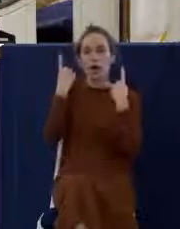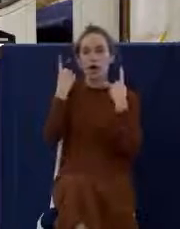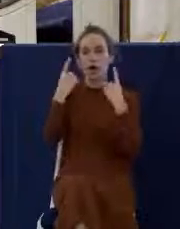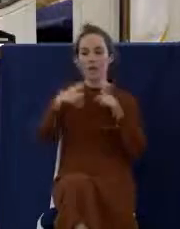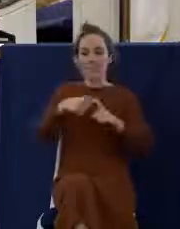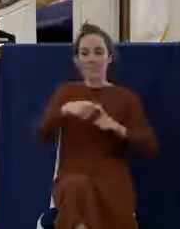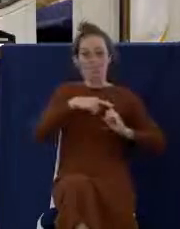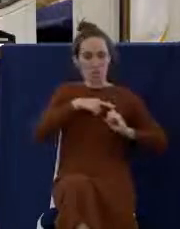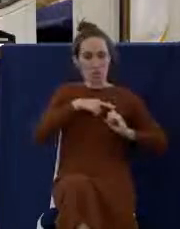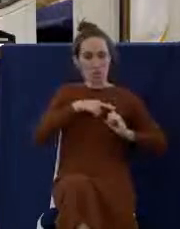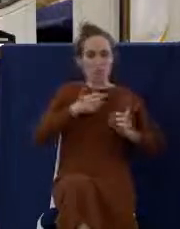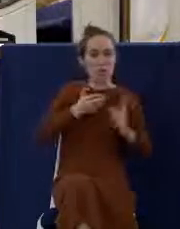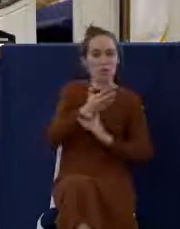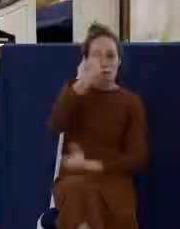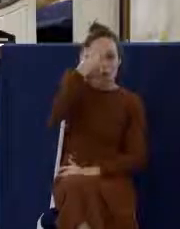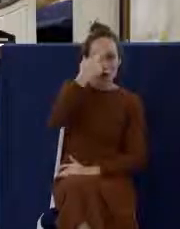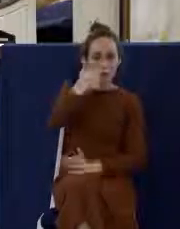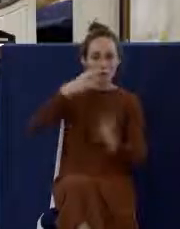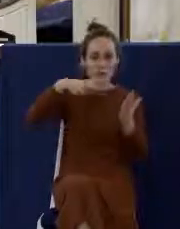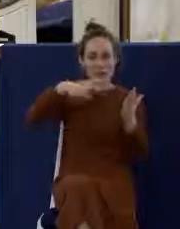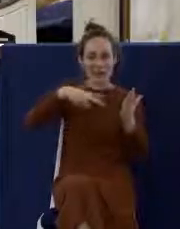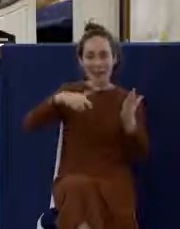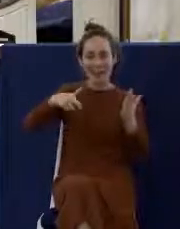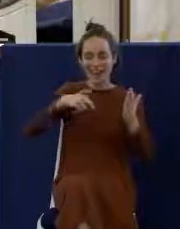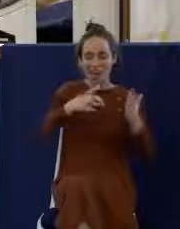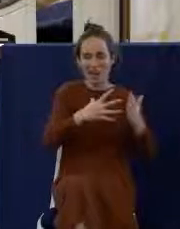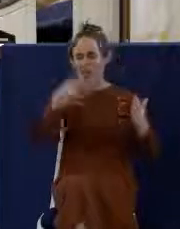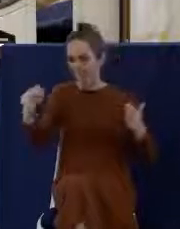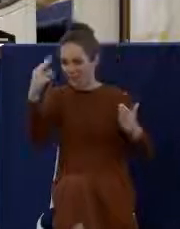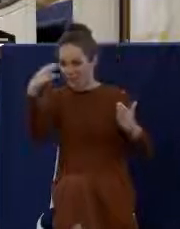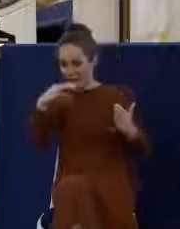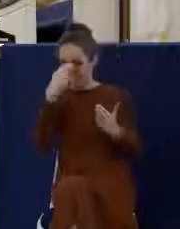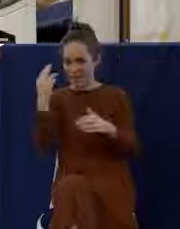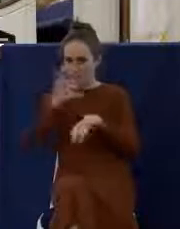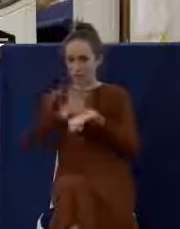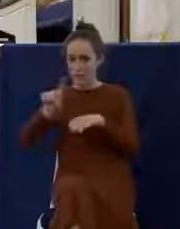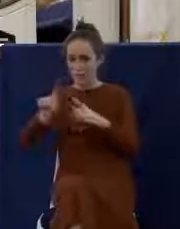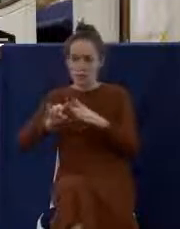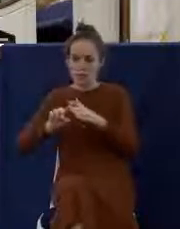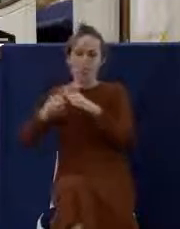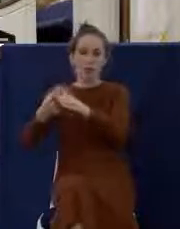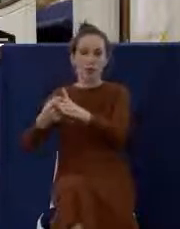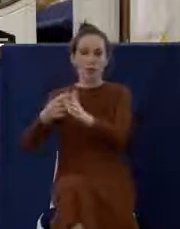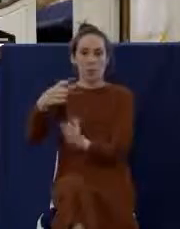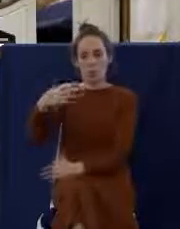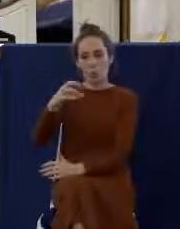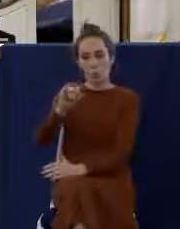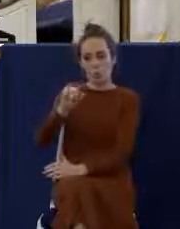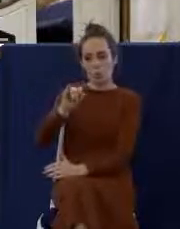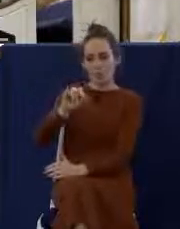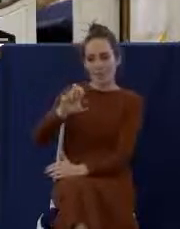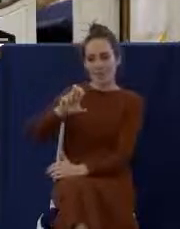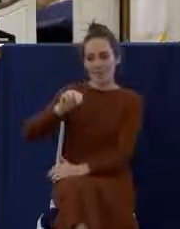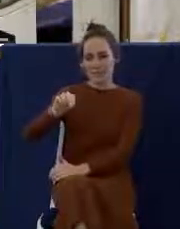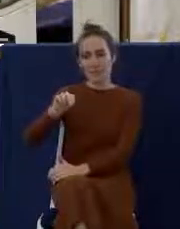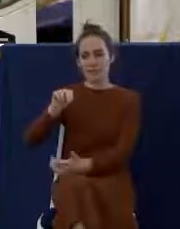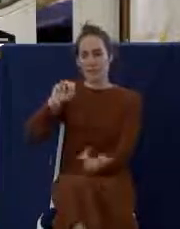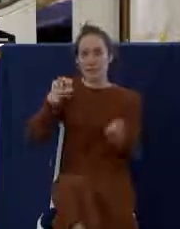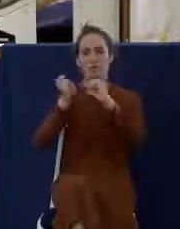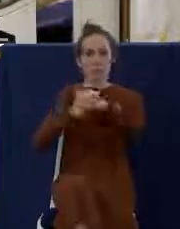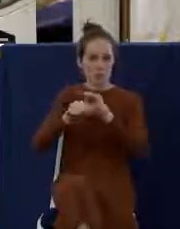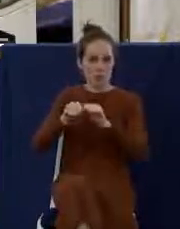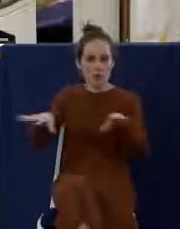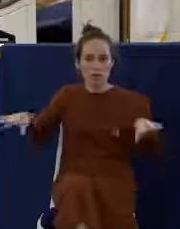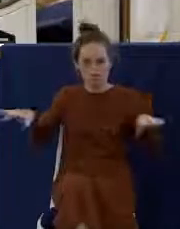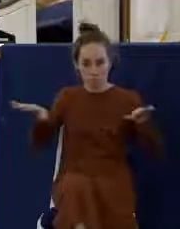the Catholic church and really sparked the Reformation and the Protestant Reformation. But one thing that didn't really change